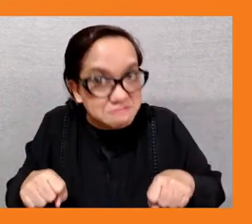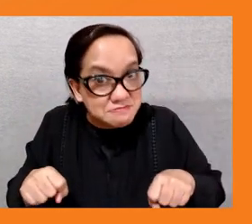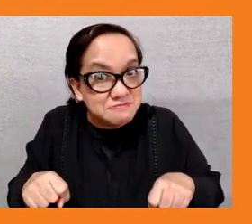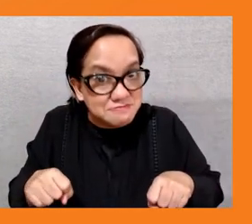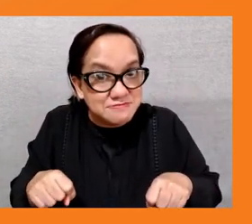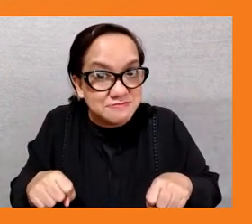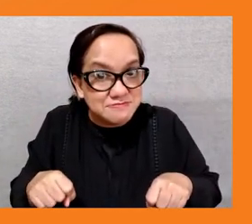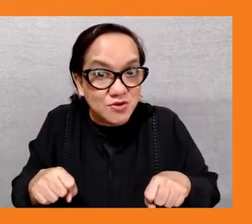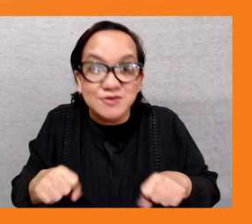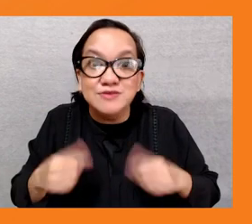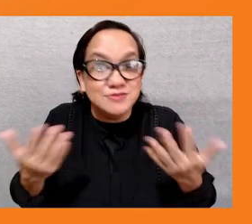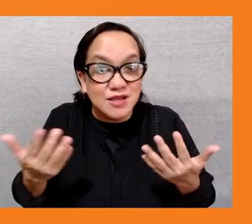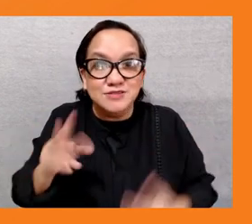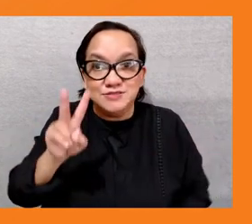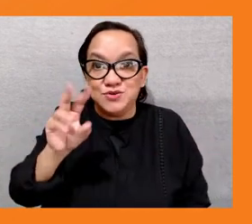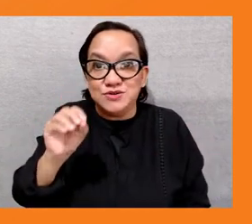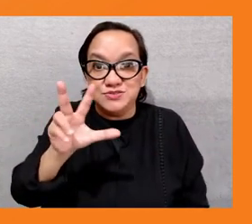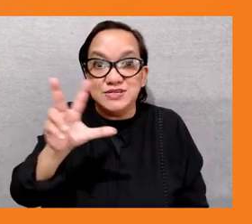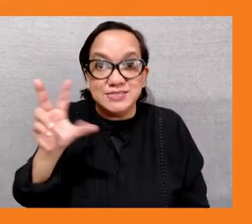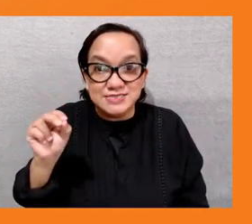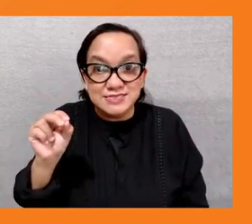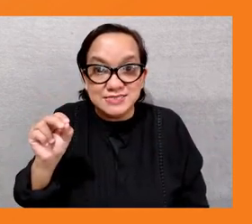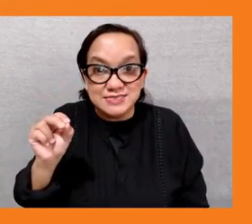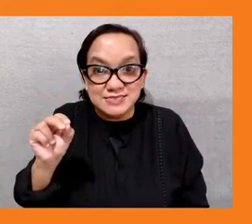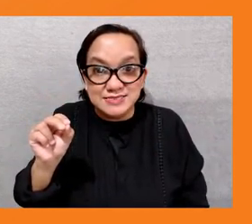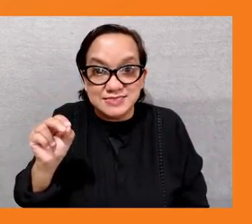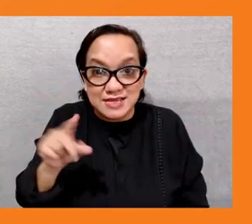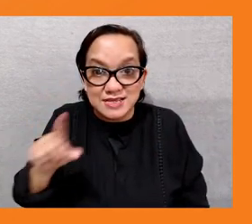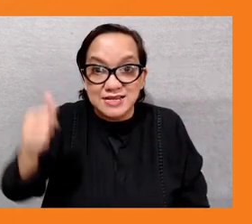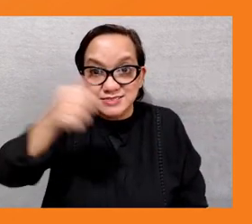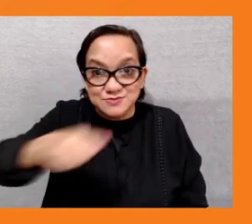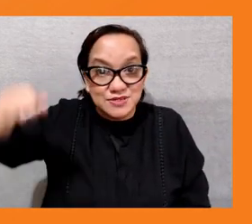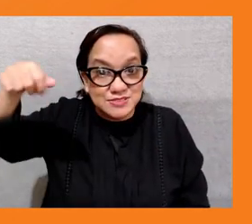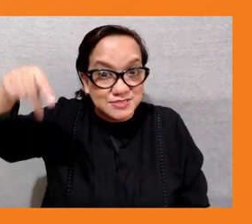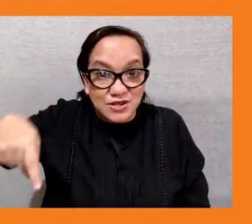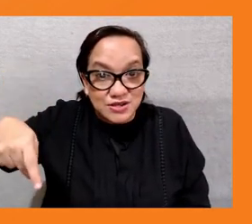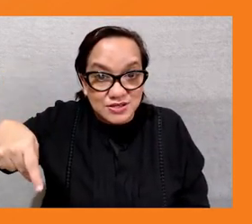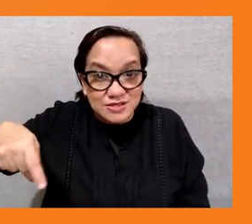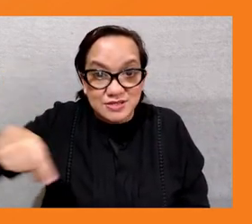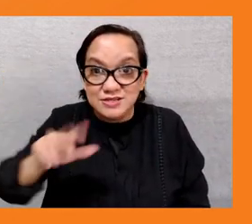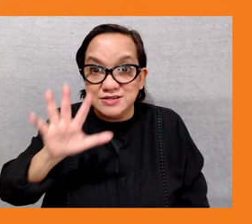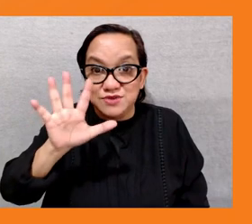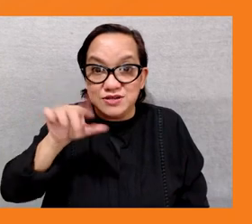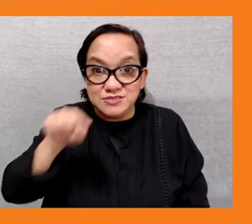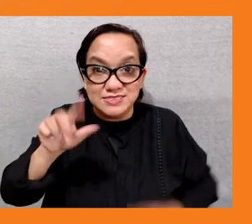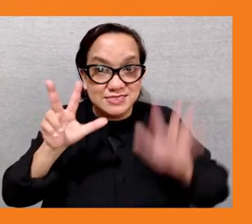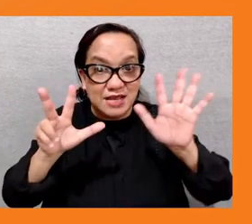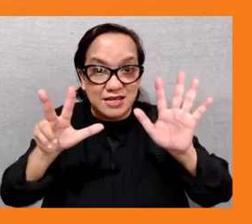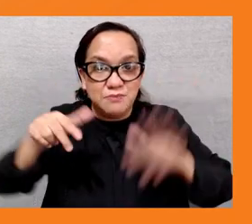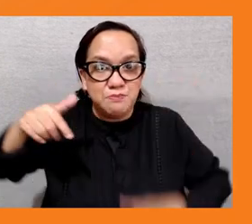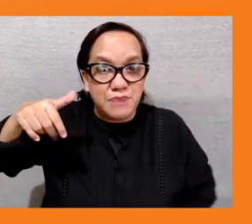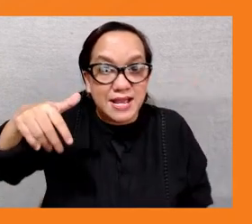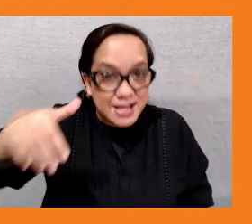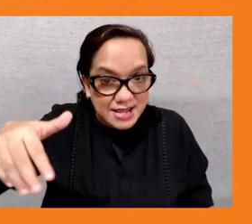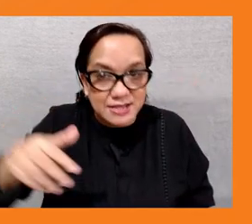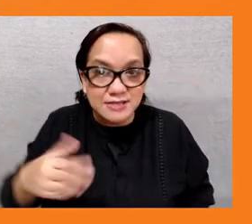but with asia pacific accounting for 5.8 million or almost 69 percent of those jobs that said